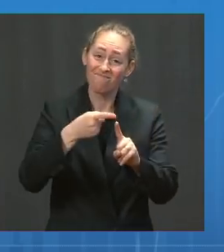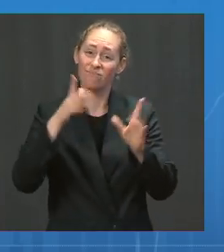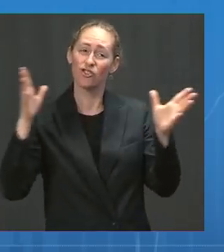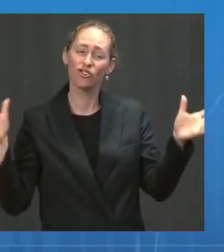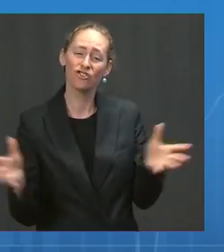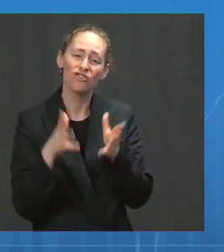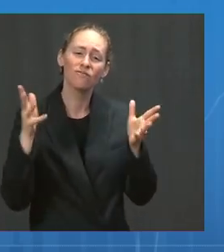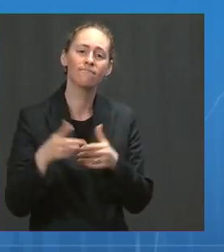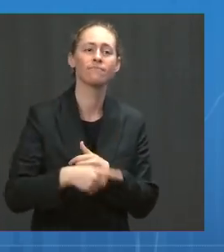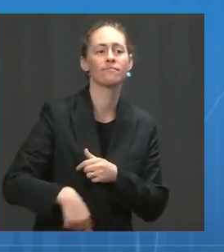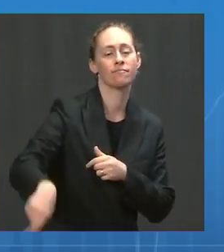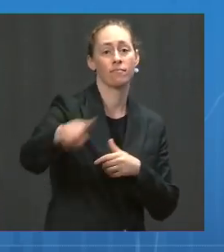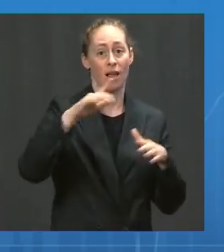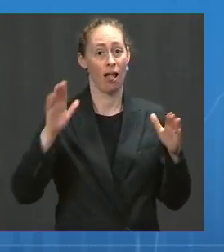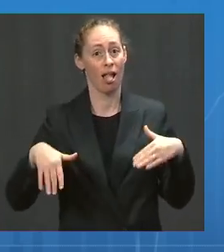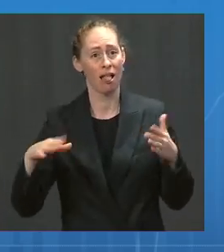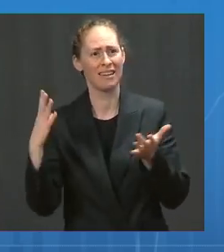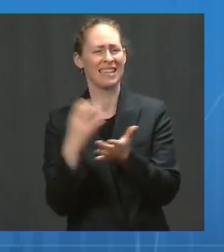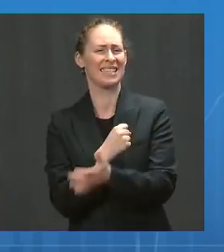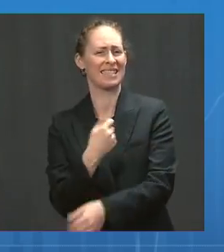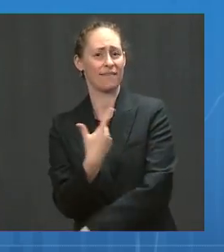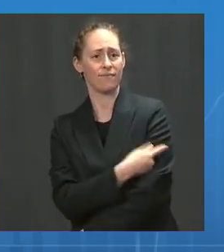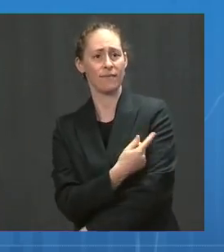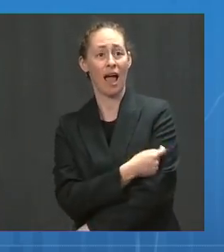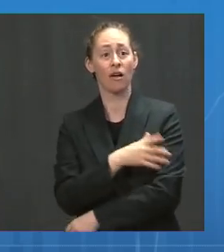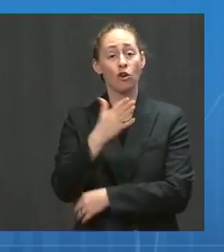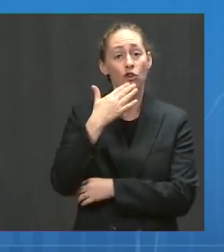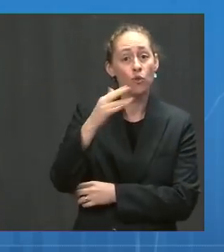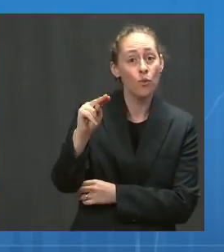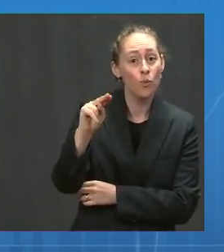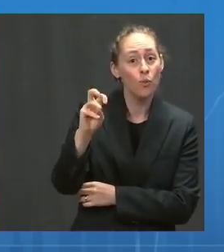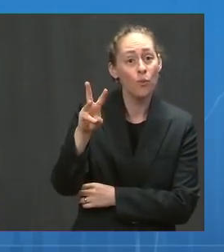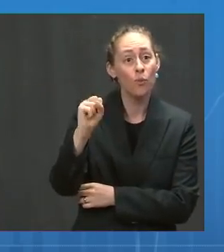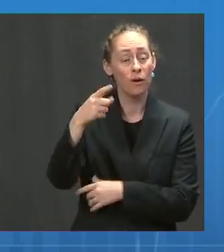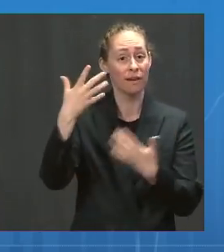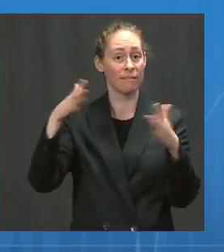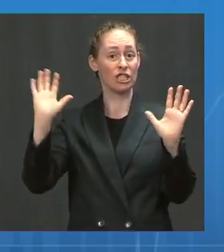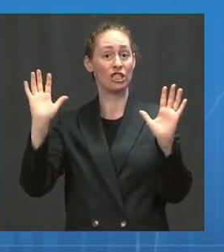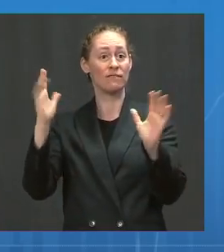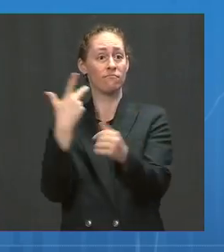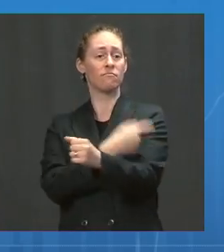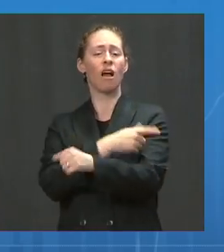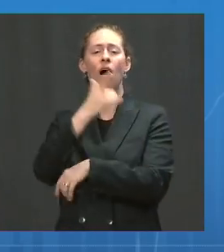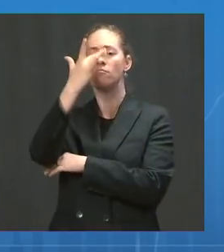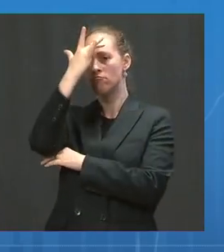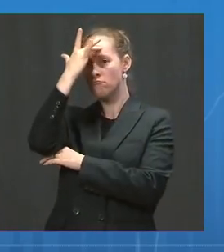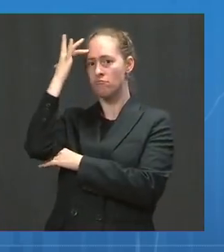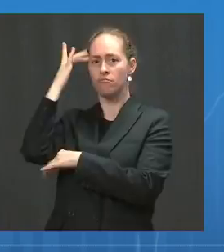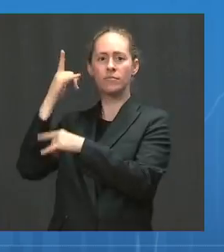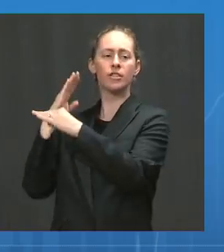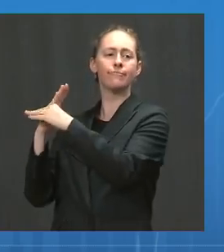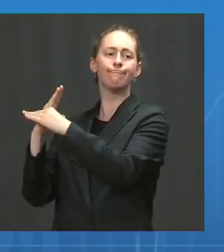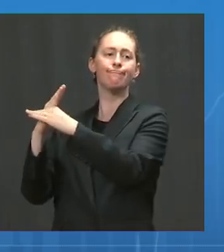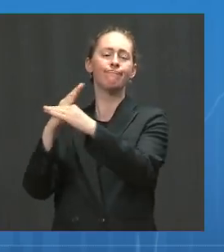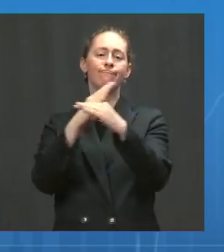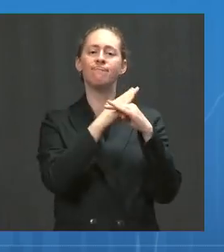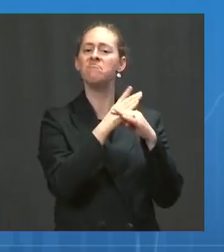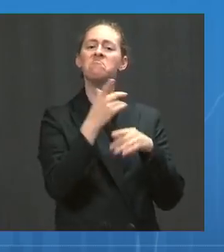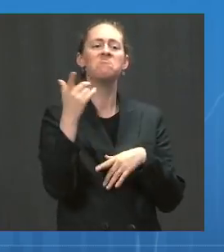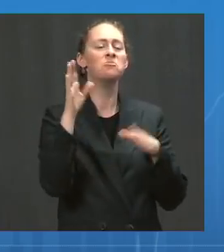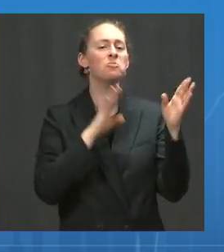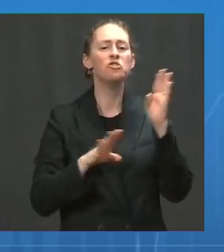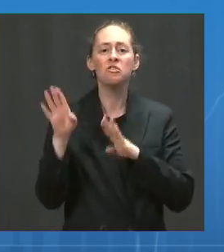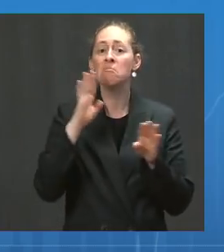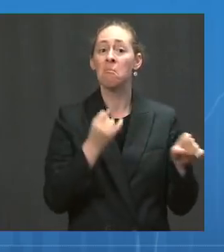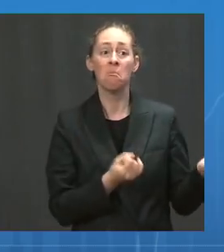The good news is that if you're fully vaccinated, you are protected against severe COVID hospitalization and death, and are